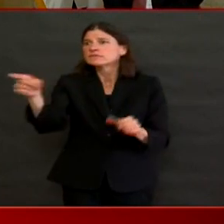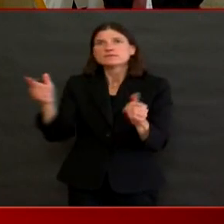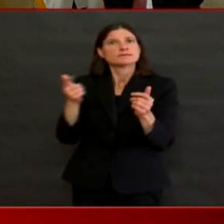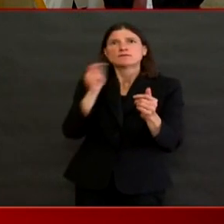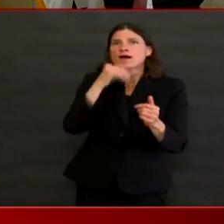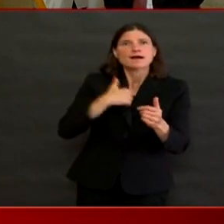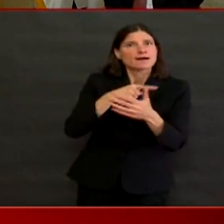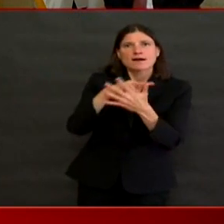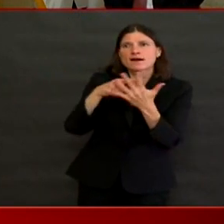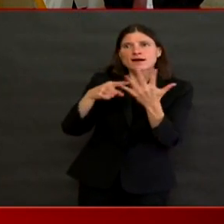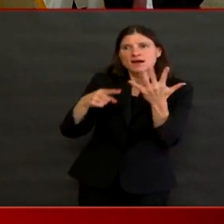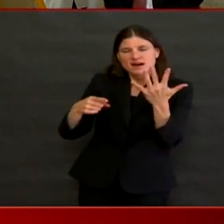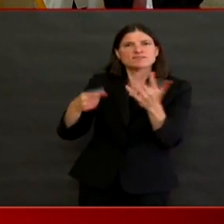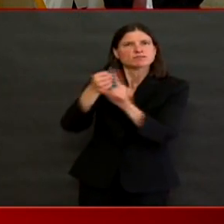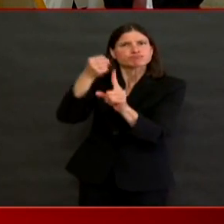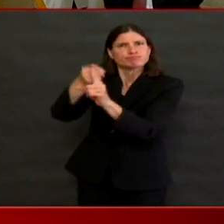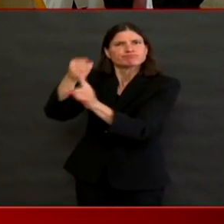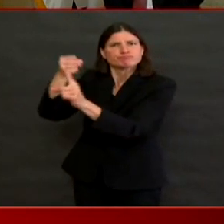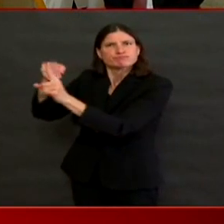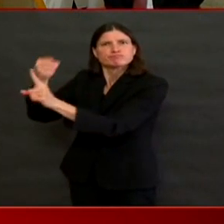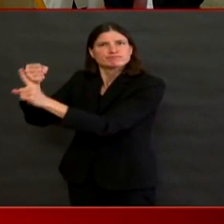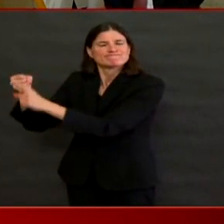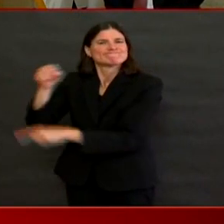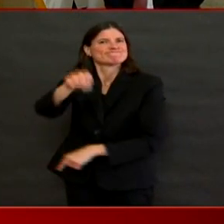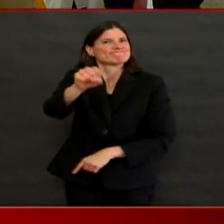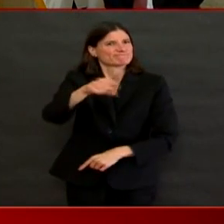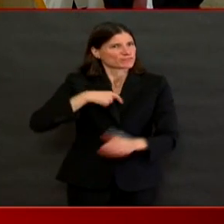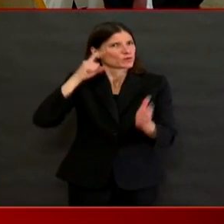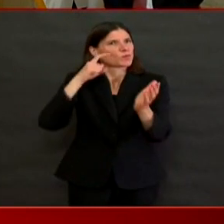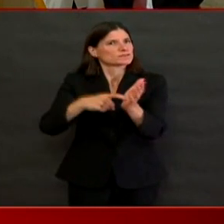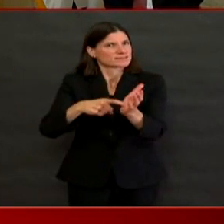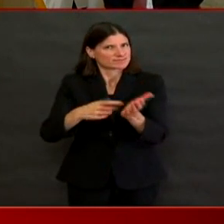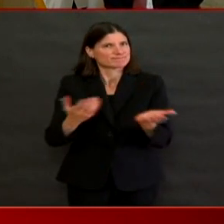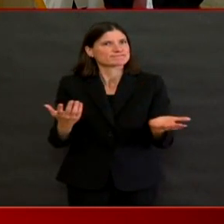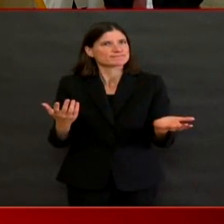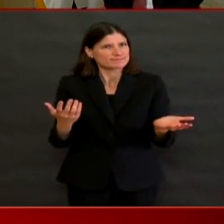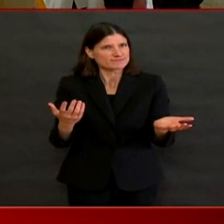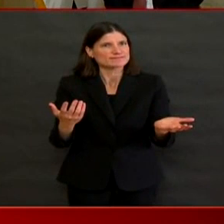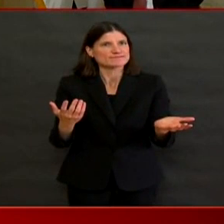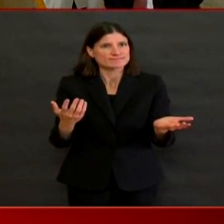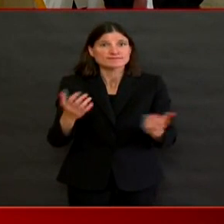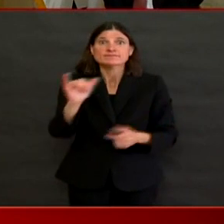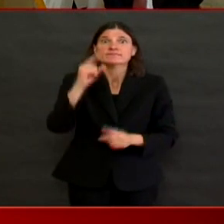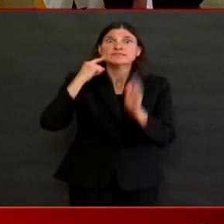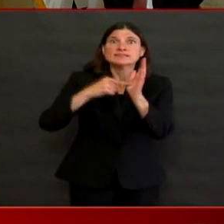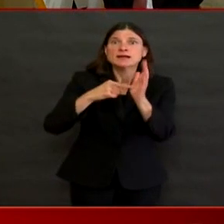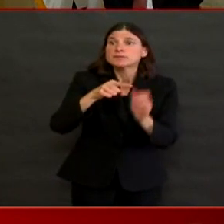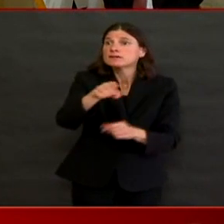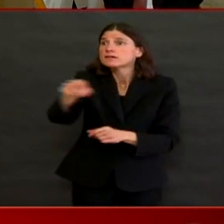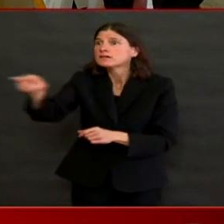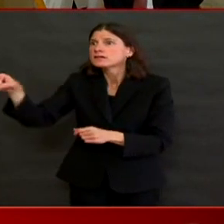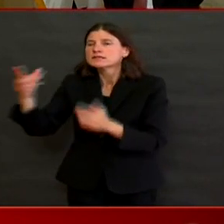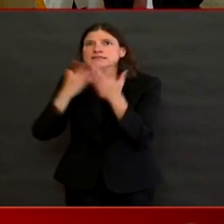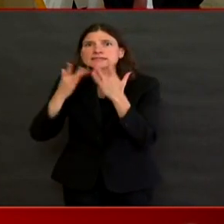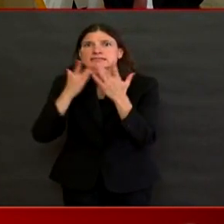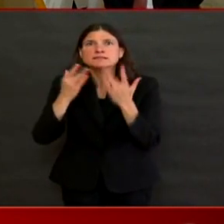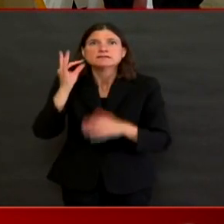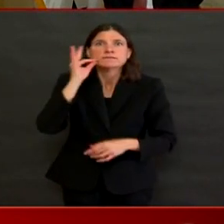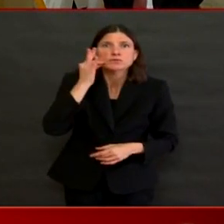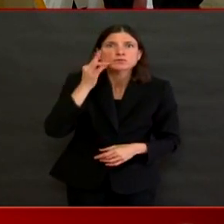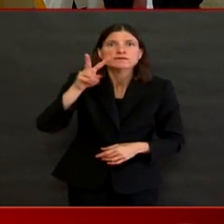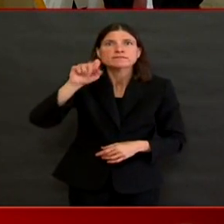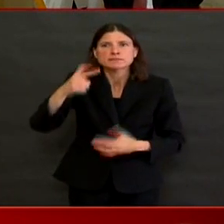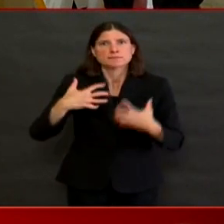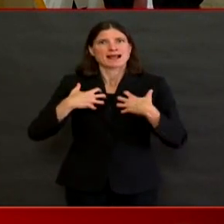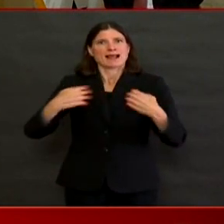basis, that contributes to underlying health issues like diabetes and other medical conditions.